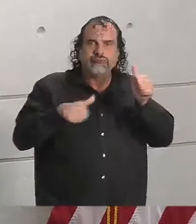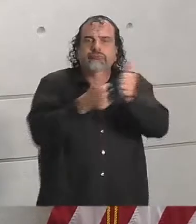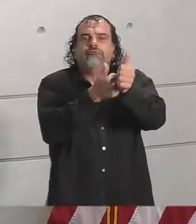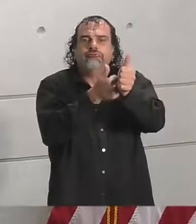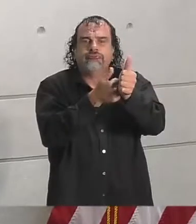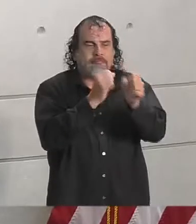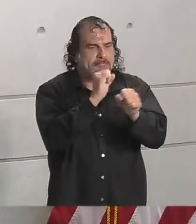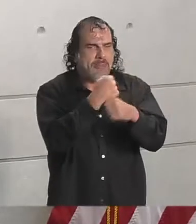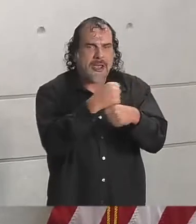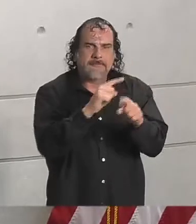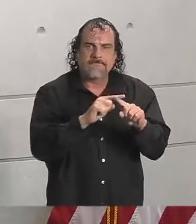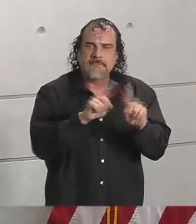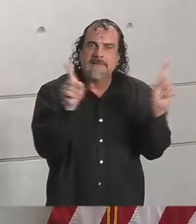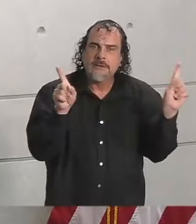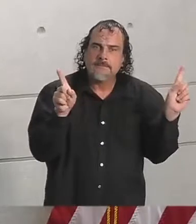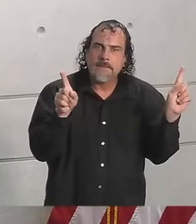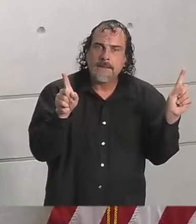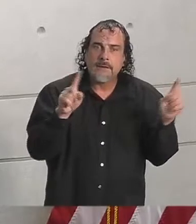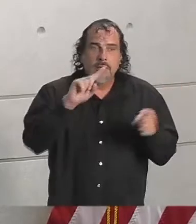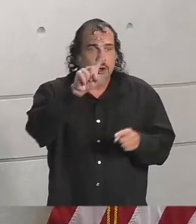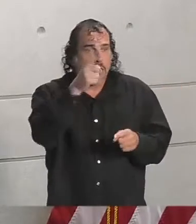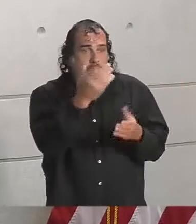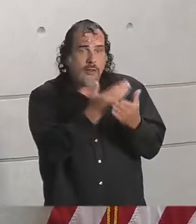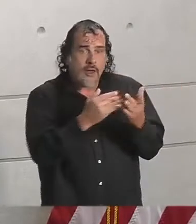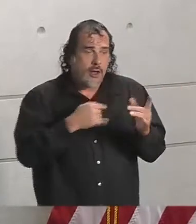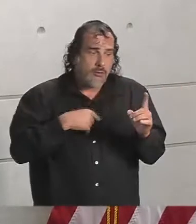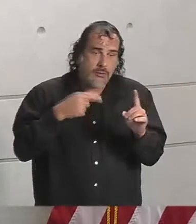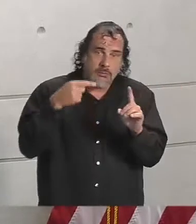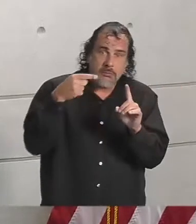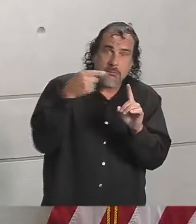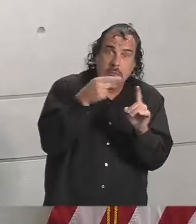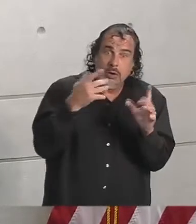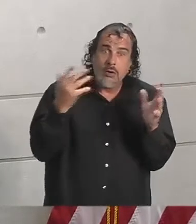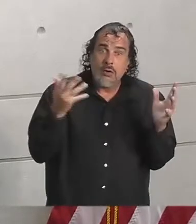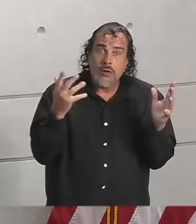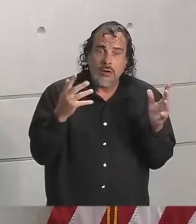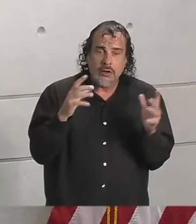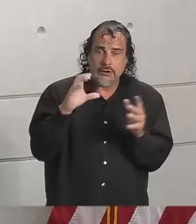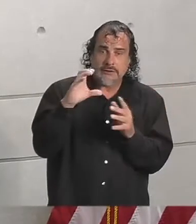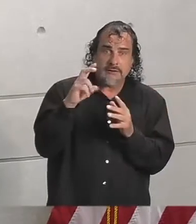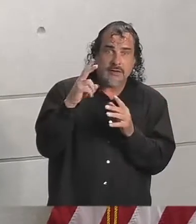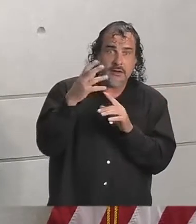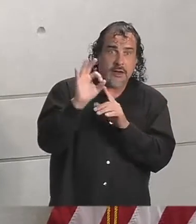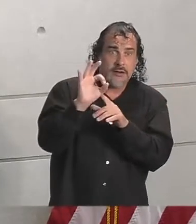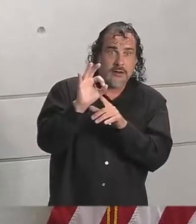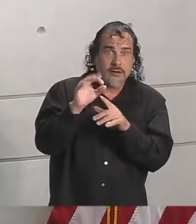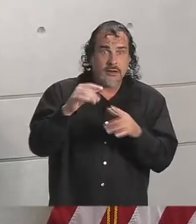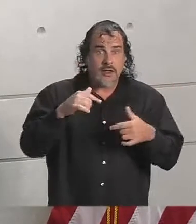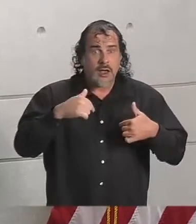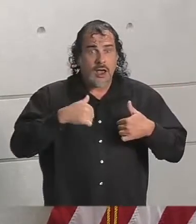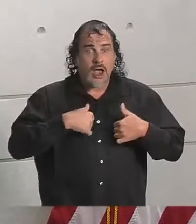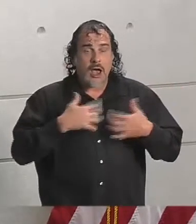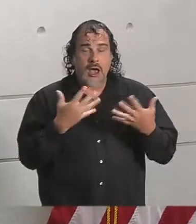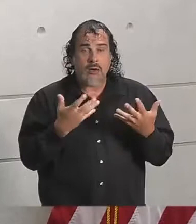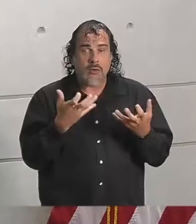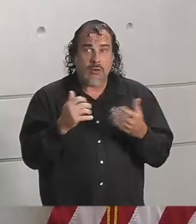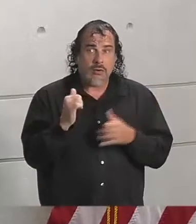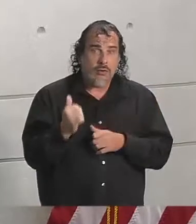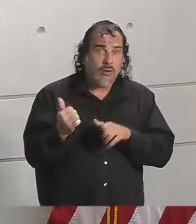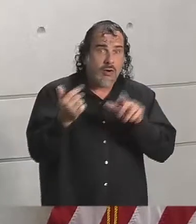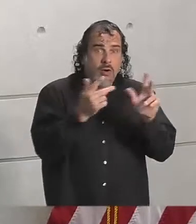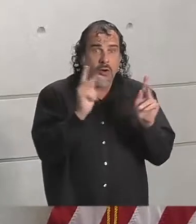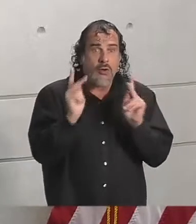a difference. And the only thing I want to point out with respect to the coronavirus is I simply want everyone